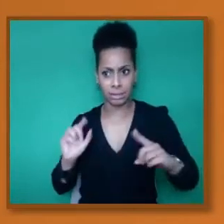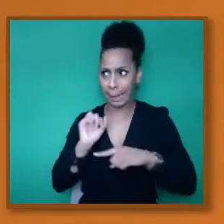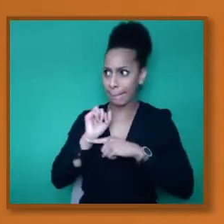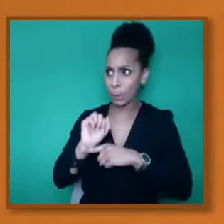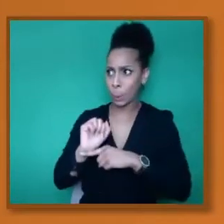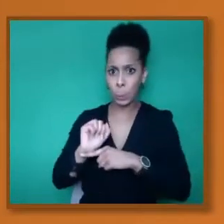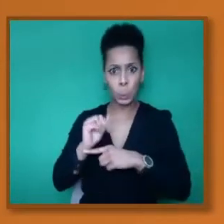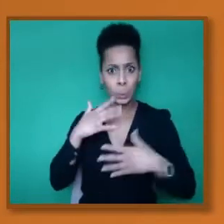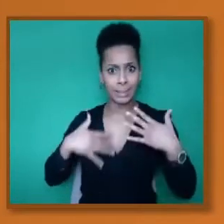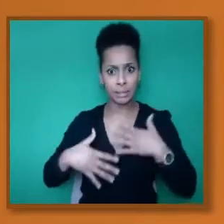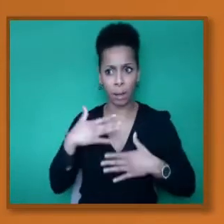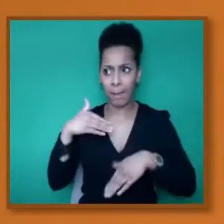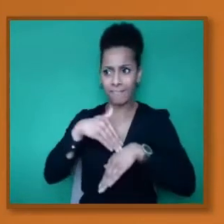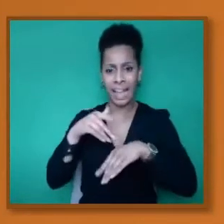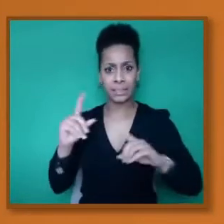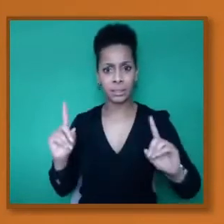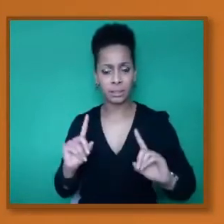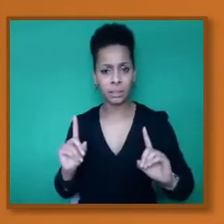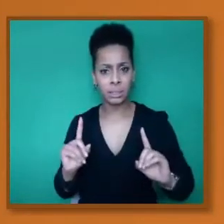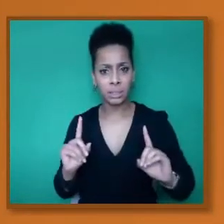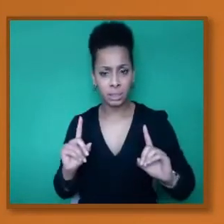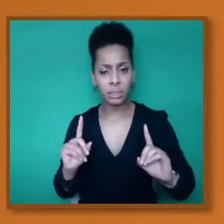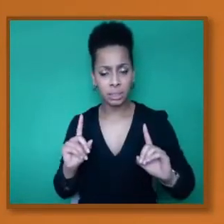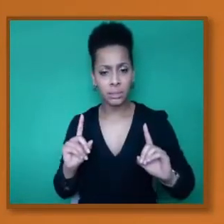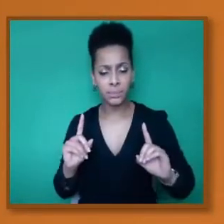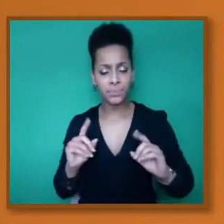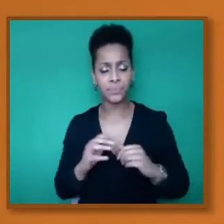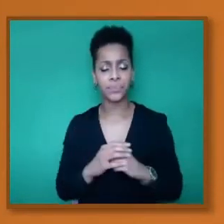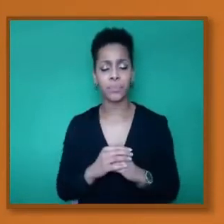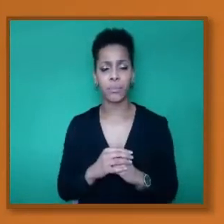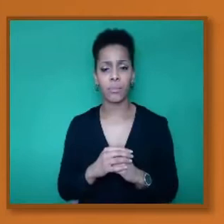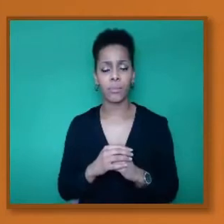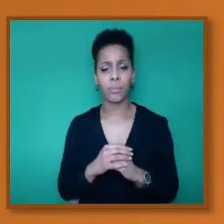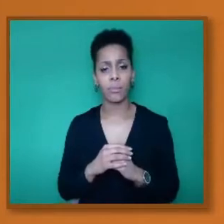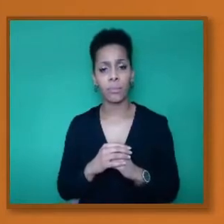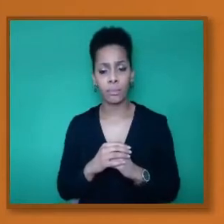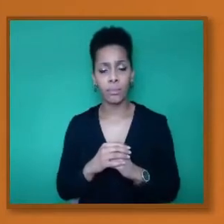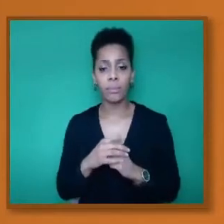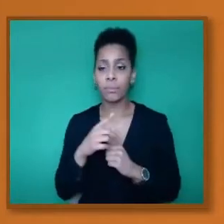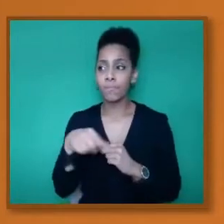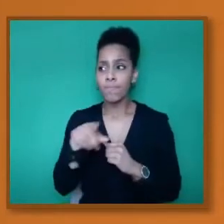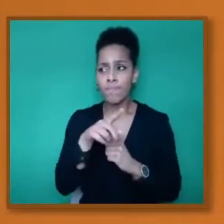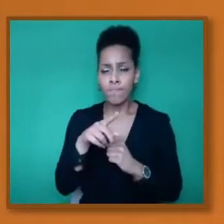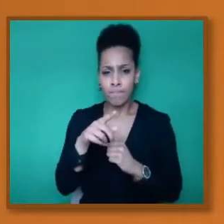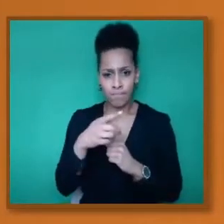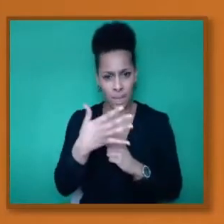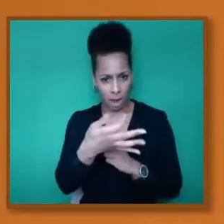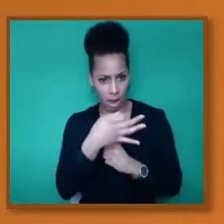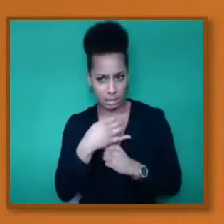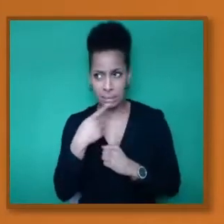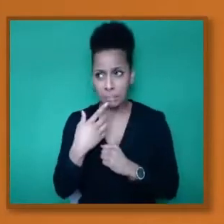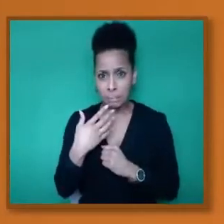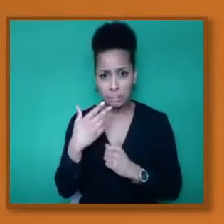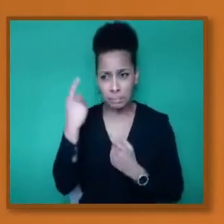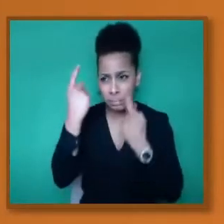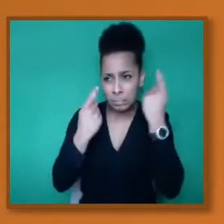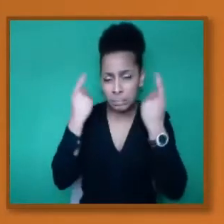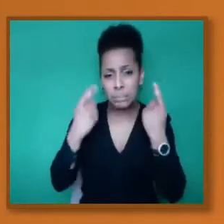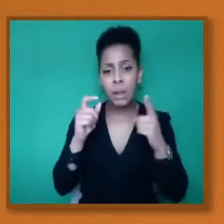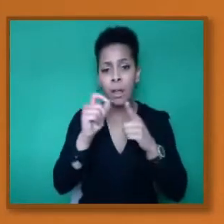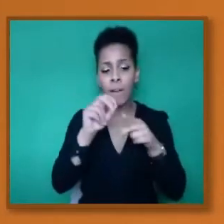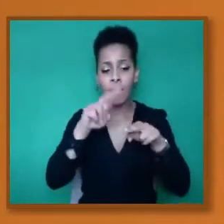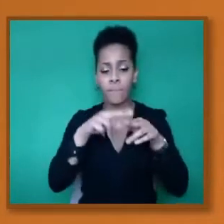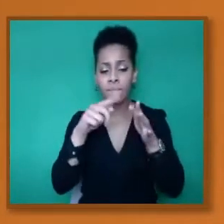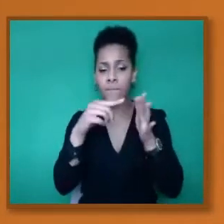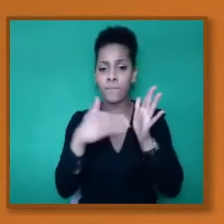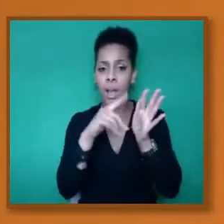vaccine is the same in terms of how it works, that is the Pfizer-BioNTech vaccine, does it work